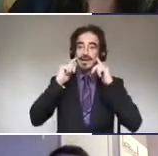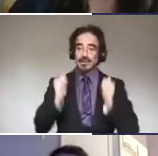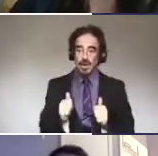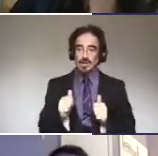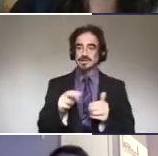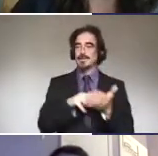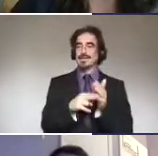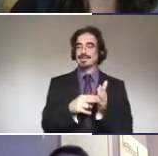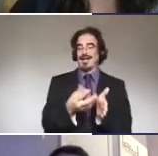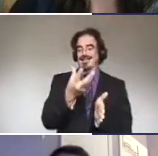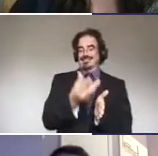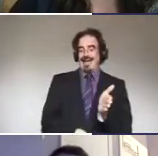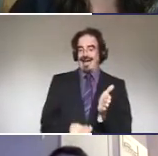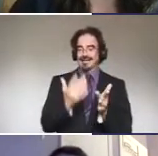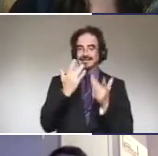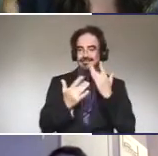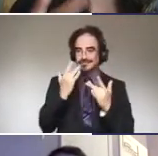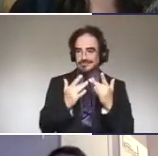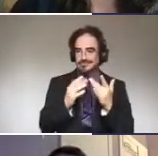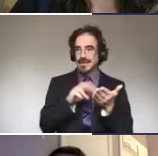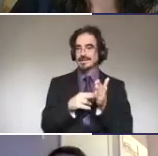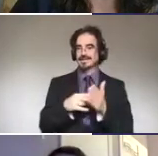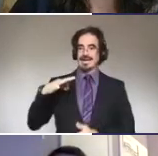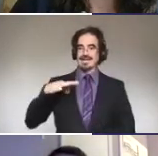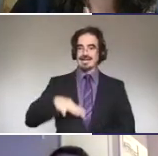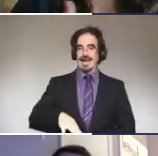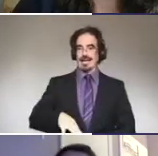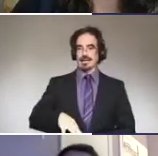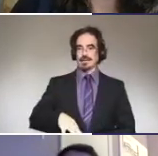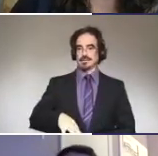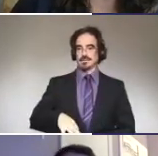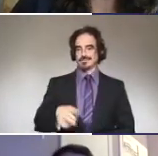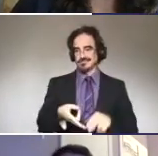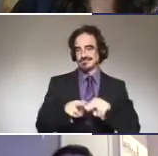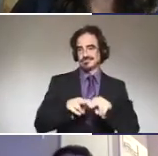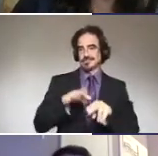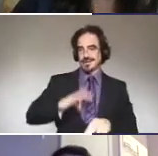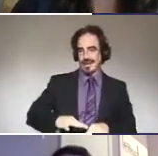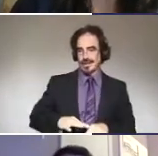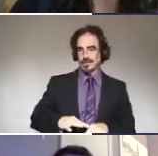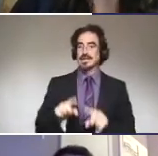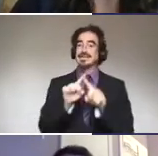but rather as a gain. There are different skills that come in. We tend to be more visual